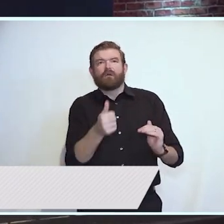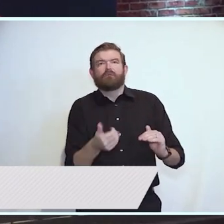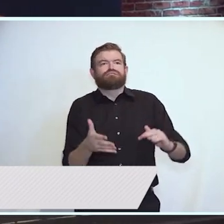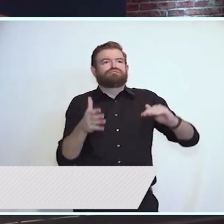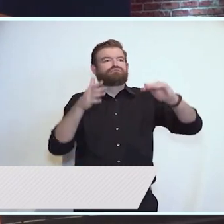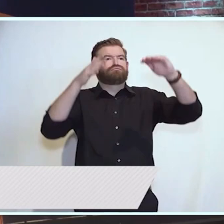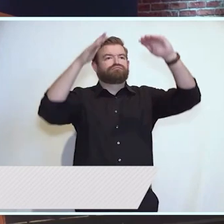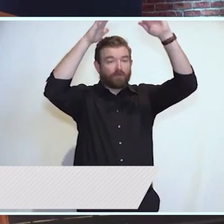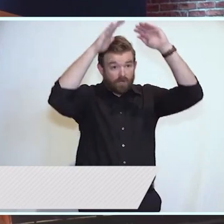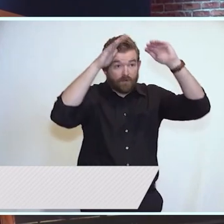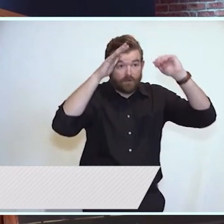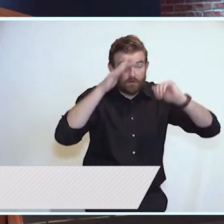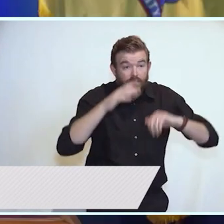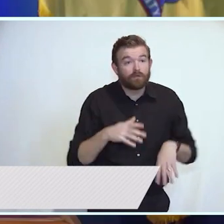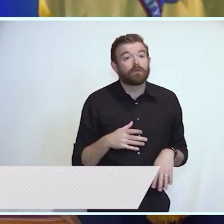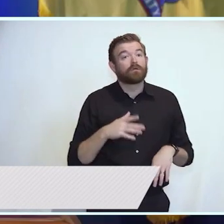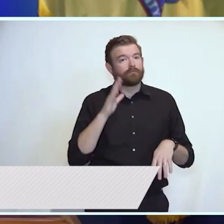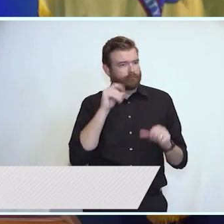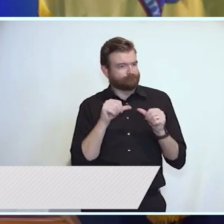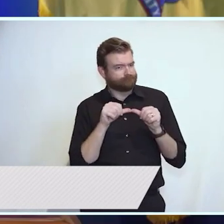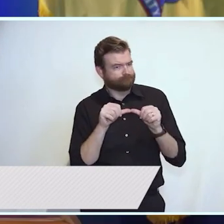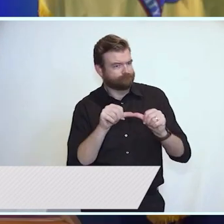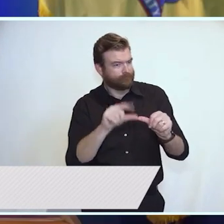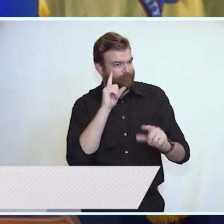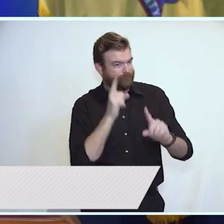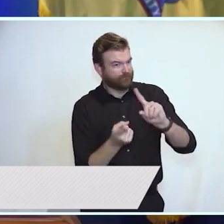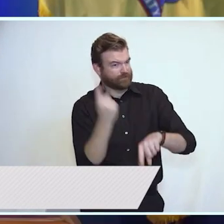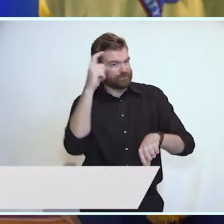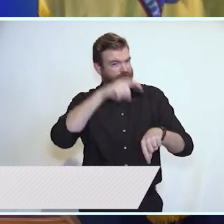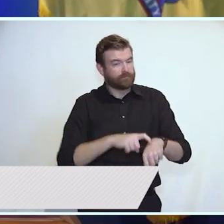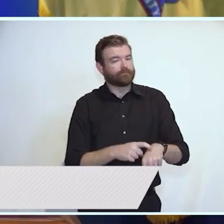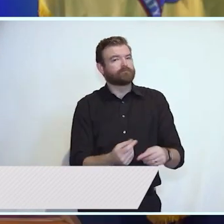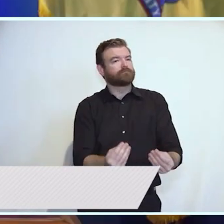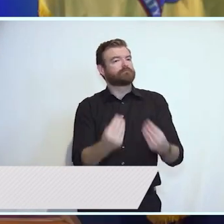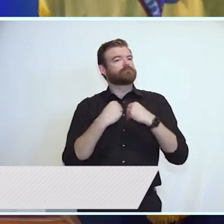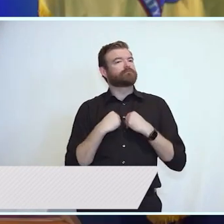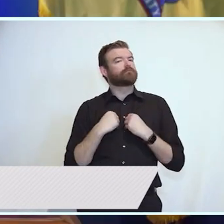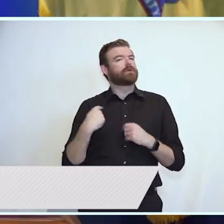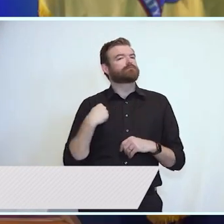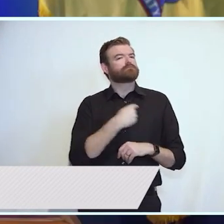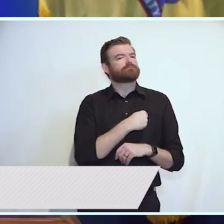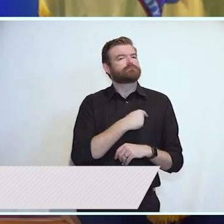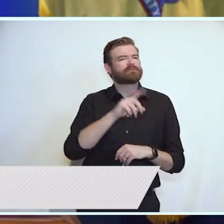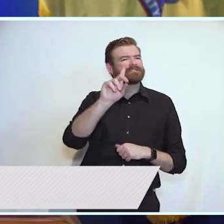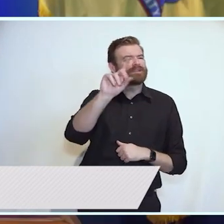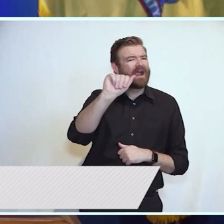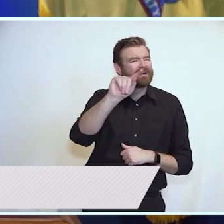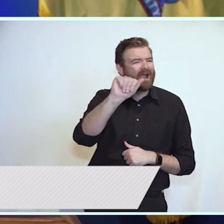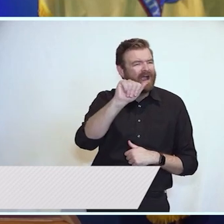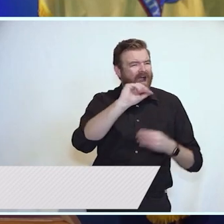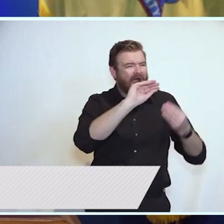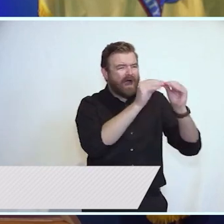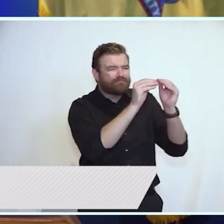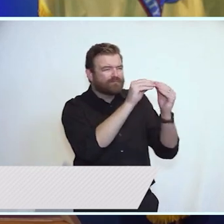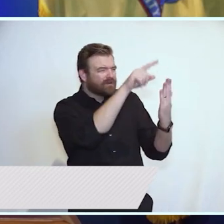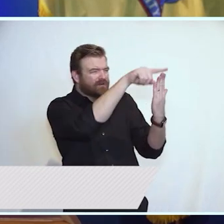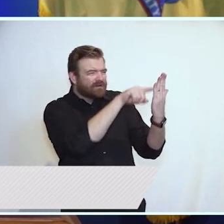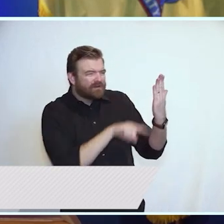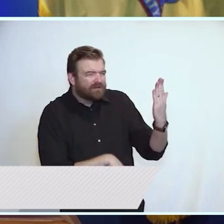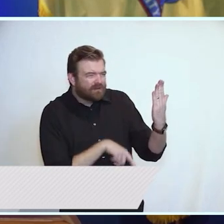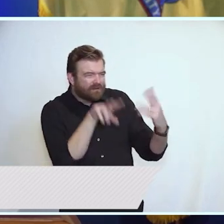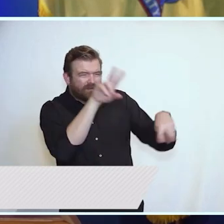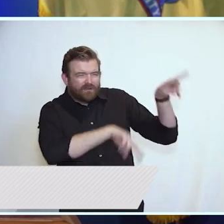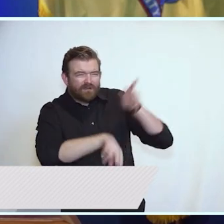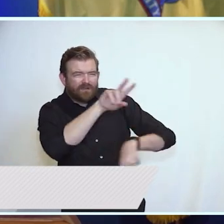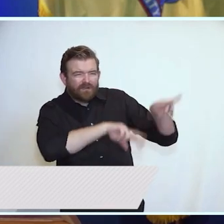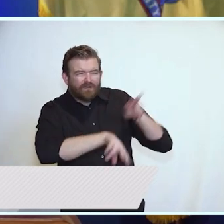comprehensive data that we need to break down the individual drivers of higher costs so we can take concrete action